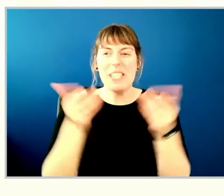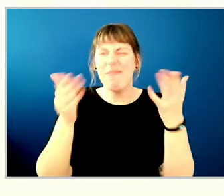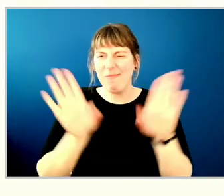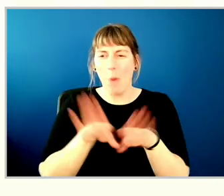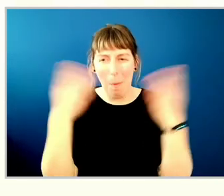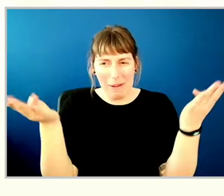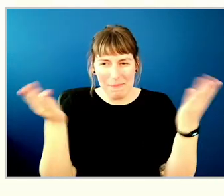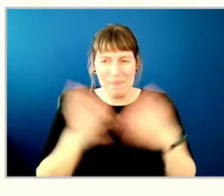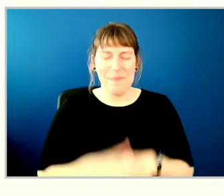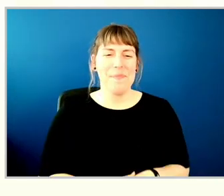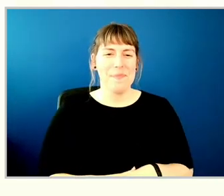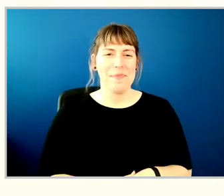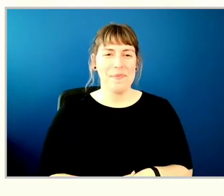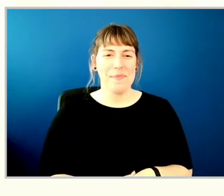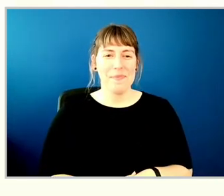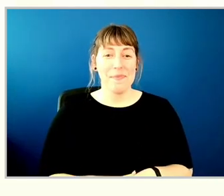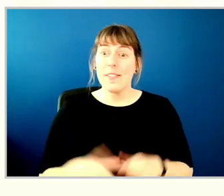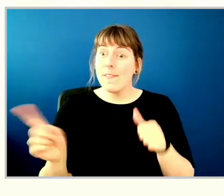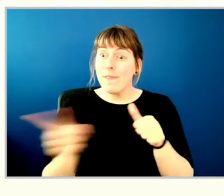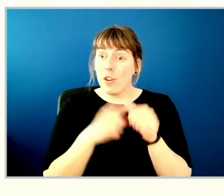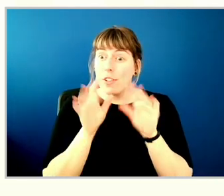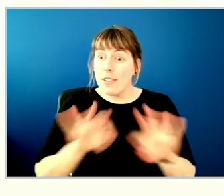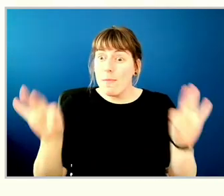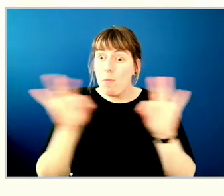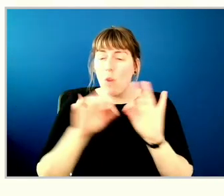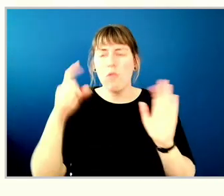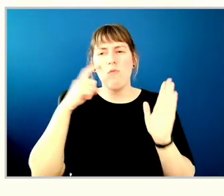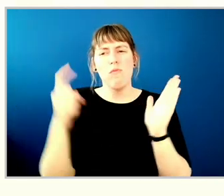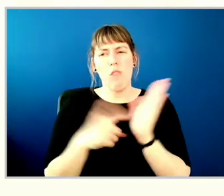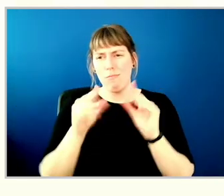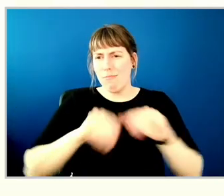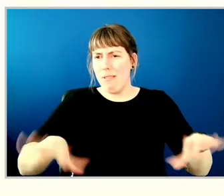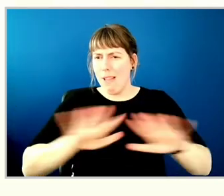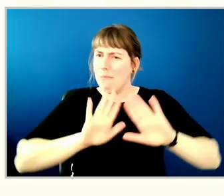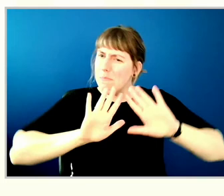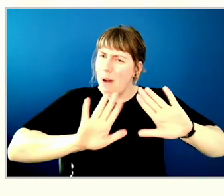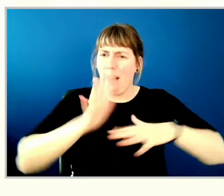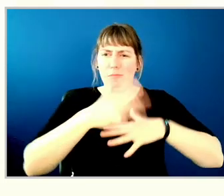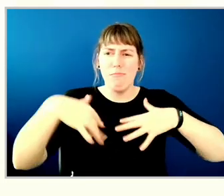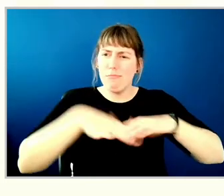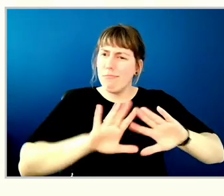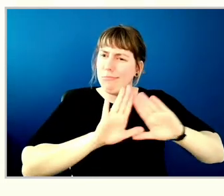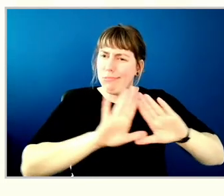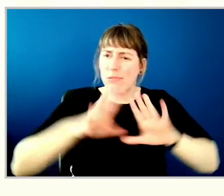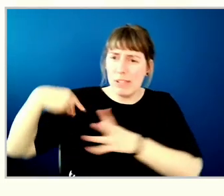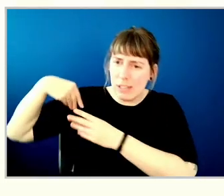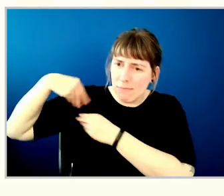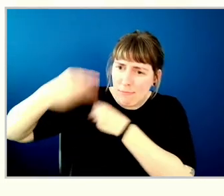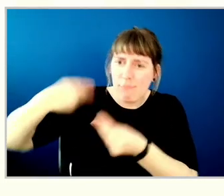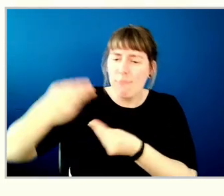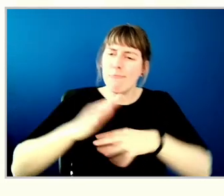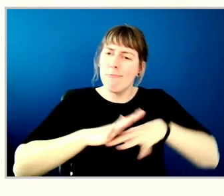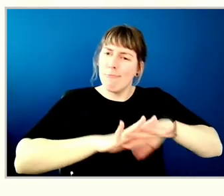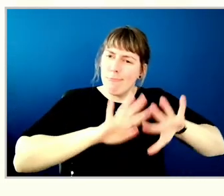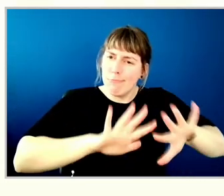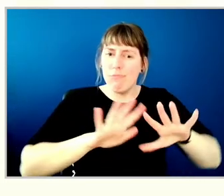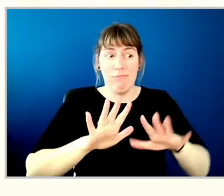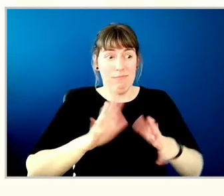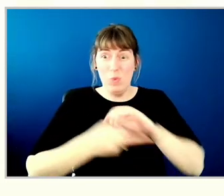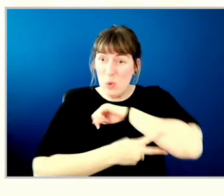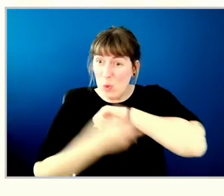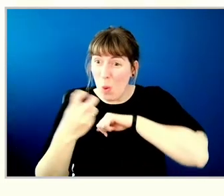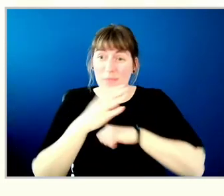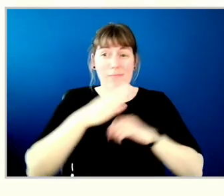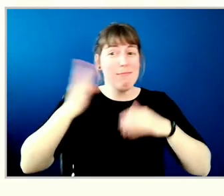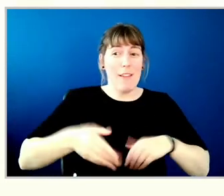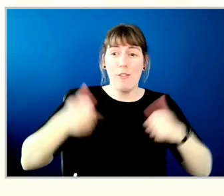I will begin by acknowledging that I am speaking to you today from the traditional, ancestral, unceded territory of